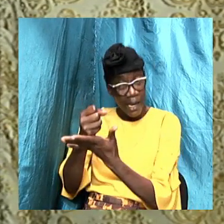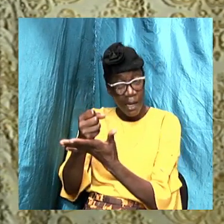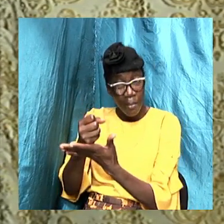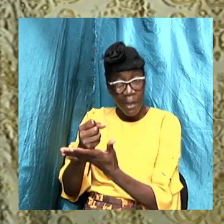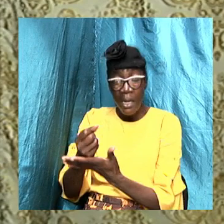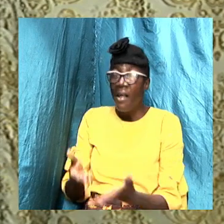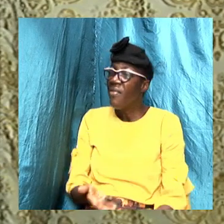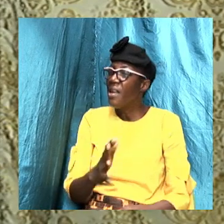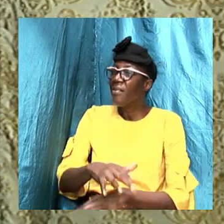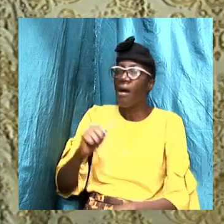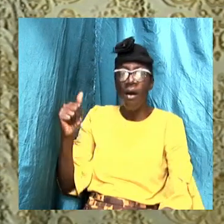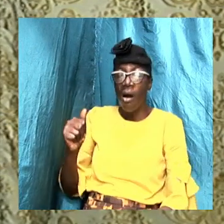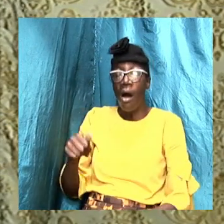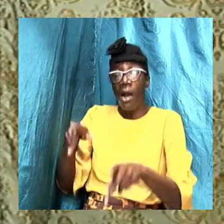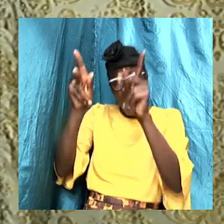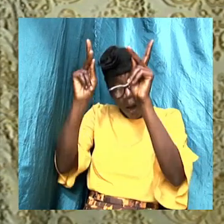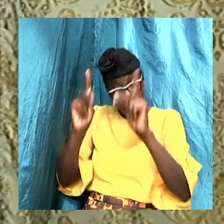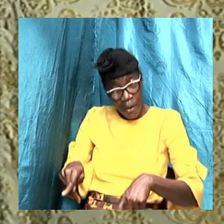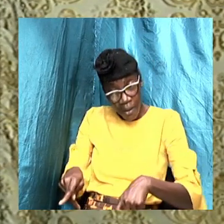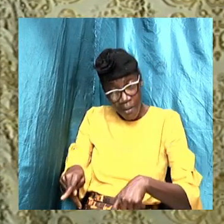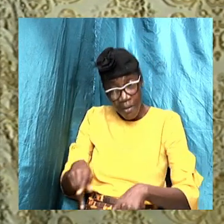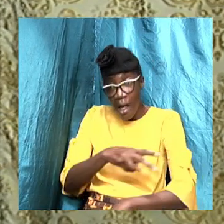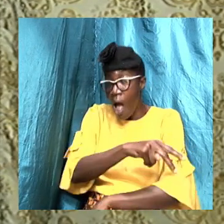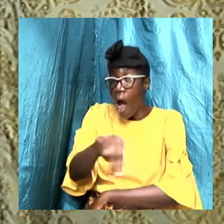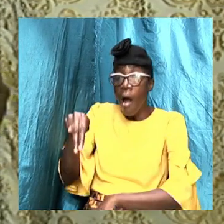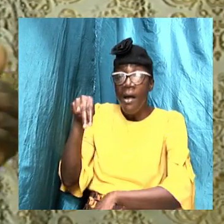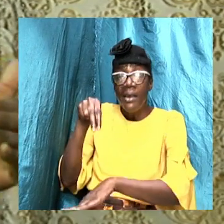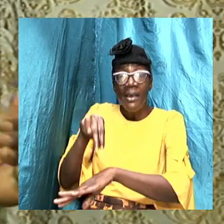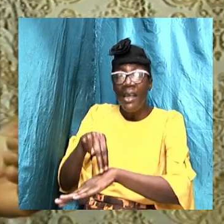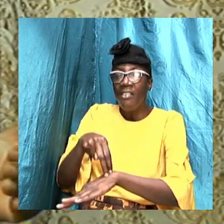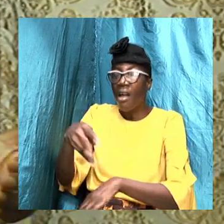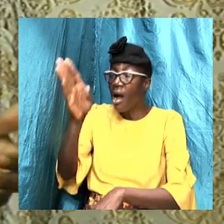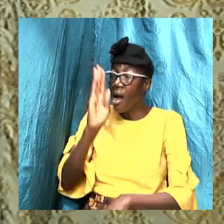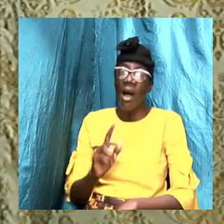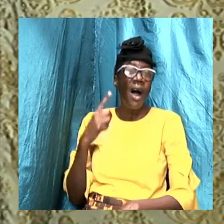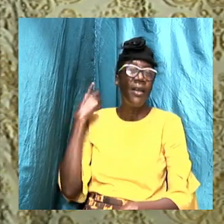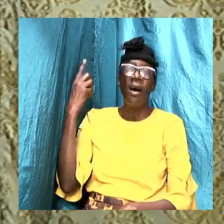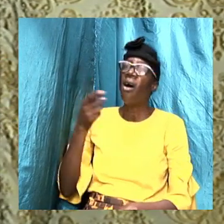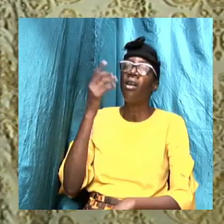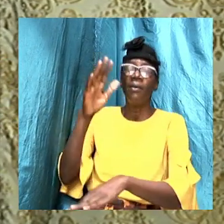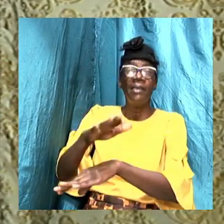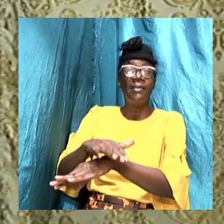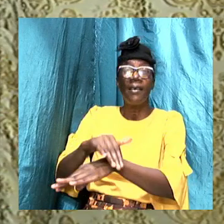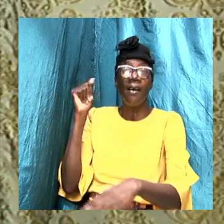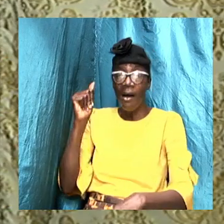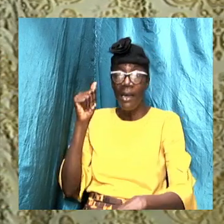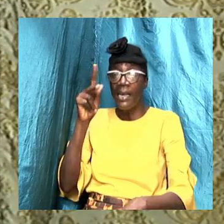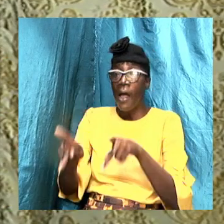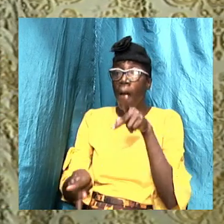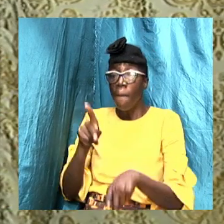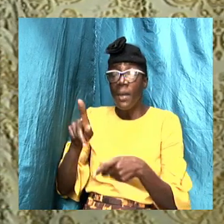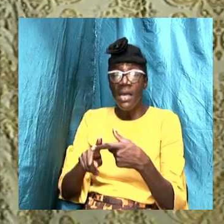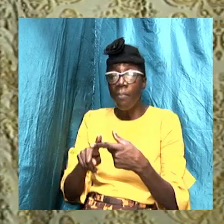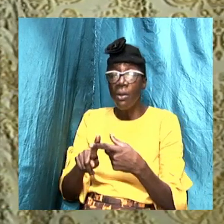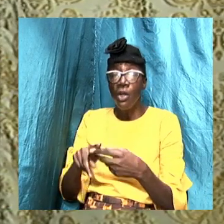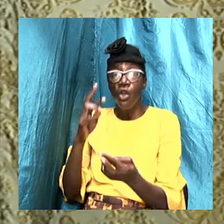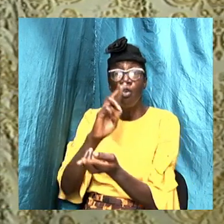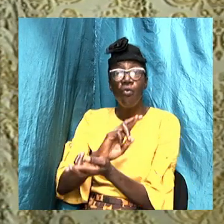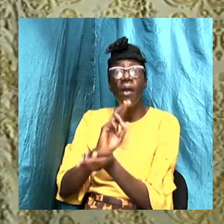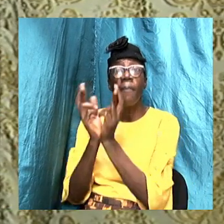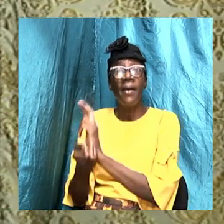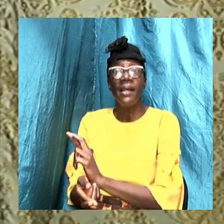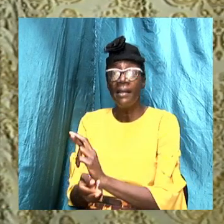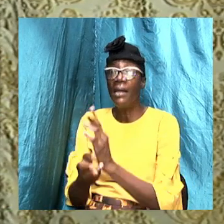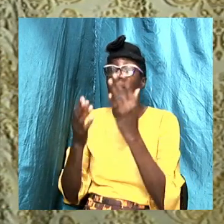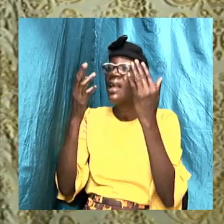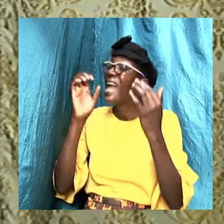individual, whether it be a nation, God is always calling folks to repentance. Even